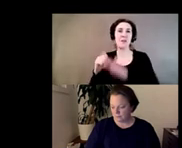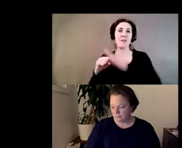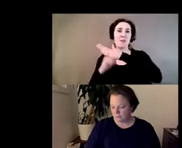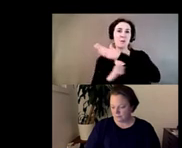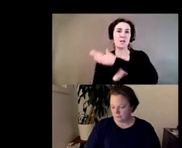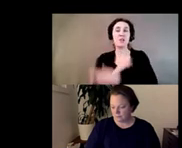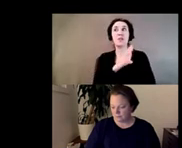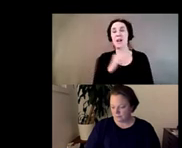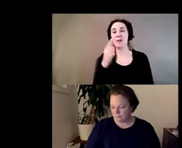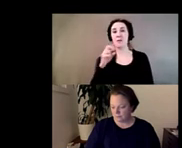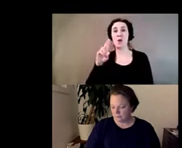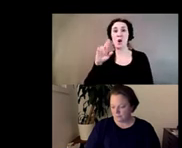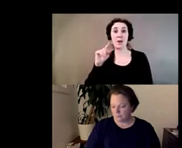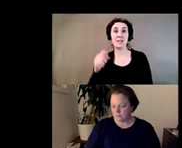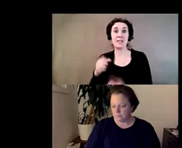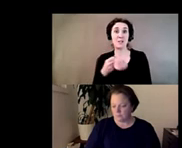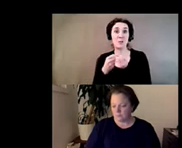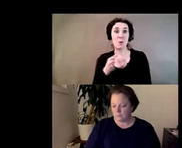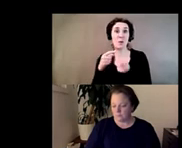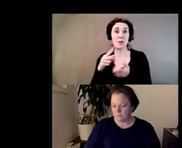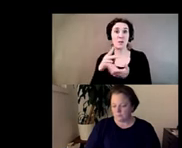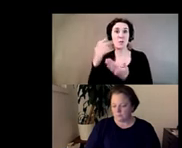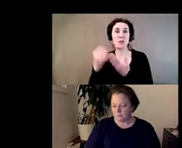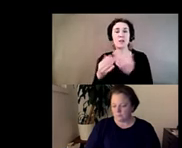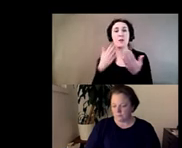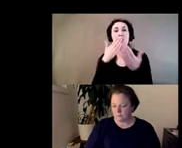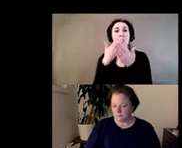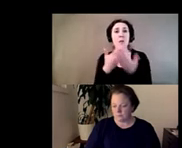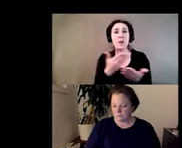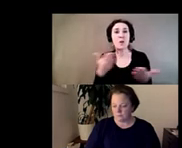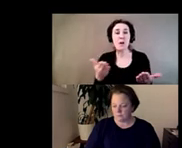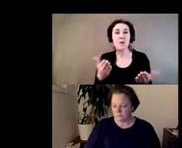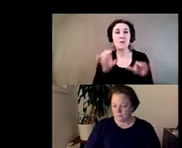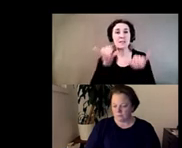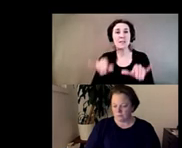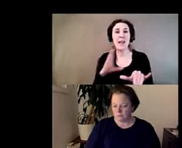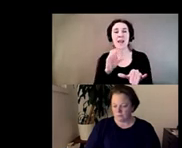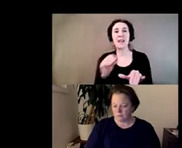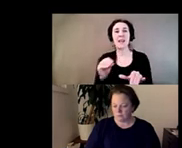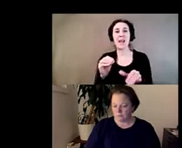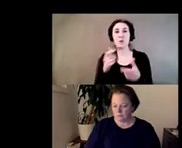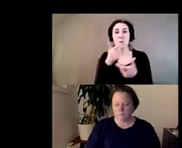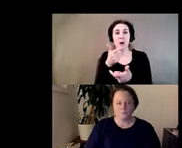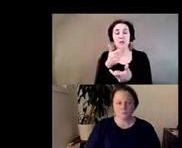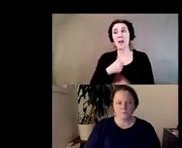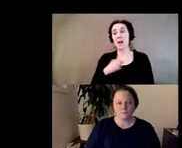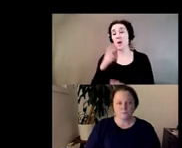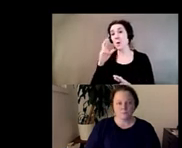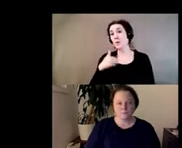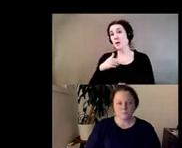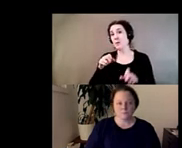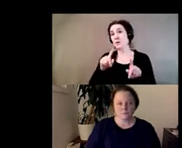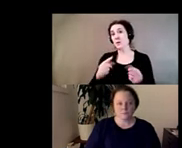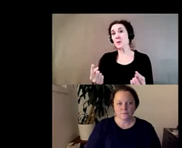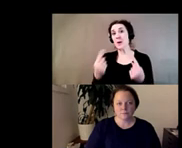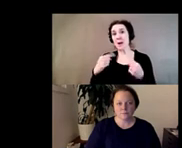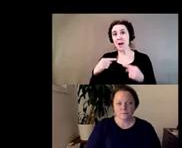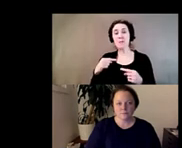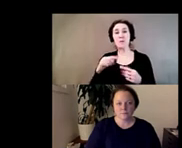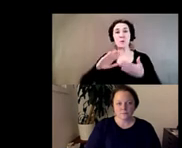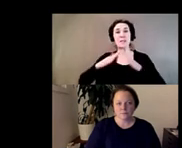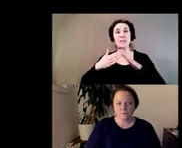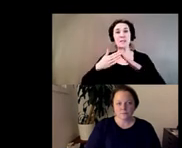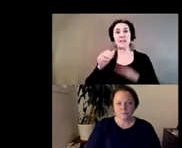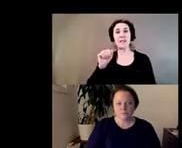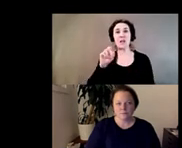project and i want to thank all of you for staying with us and tuning in i hope you get a chance to visit city art space and see the show it's up until february